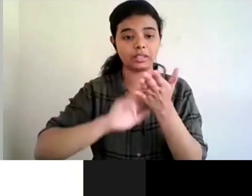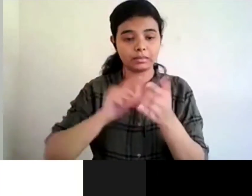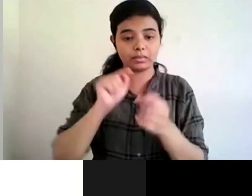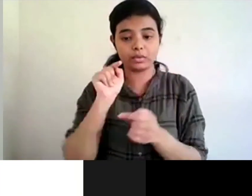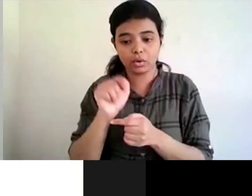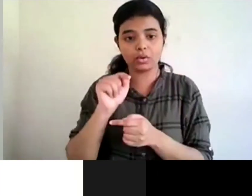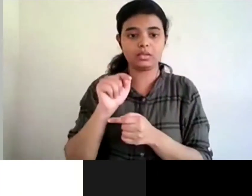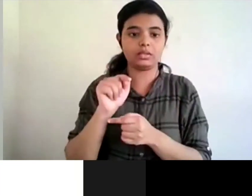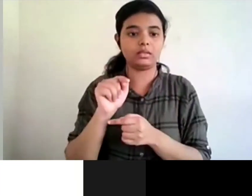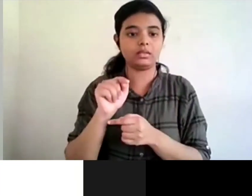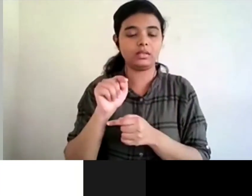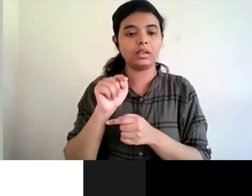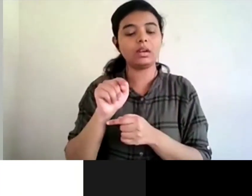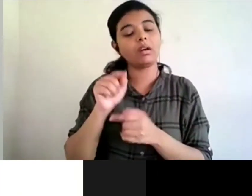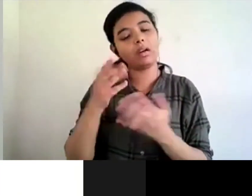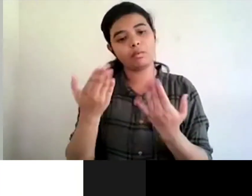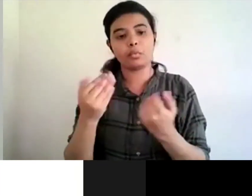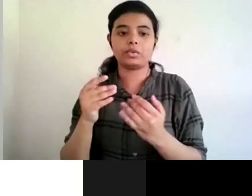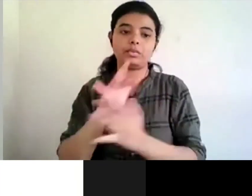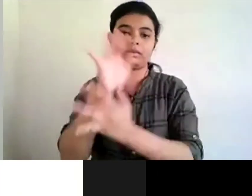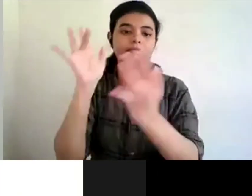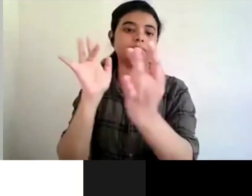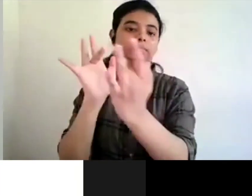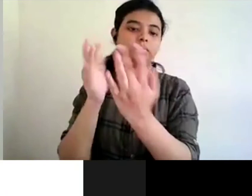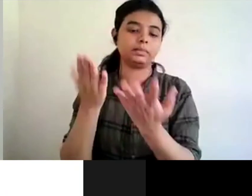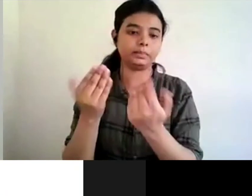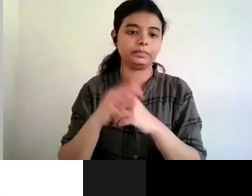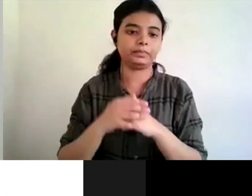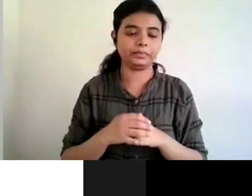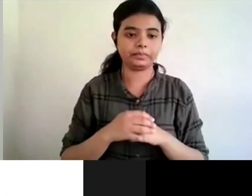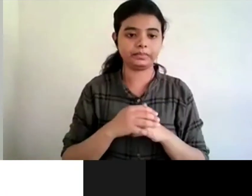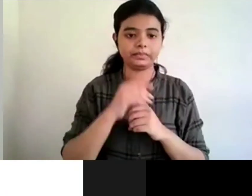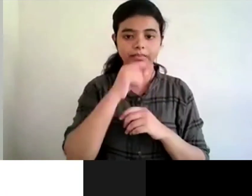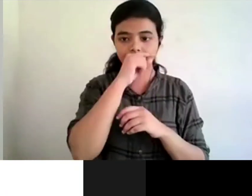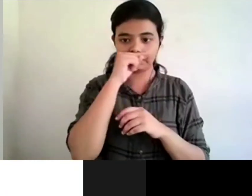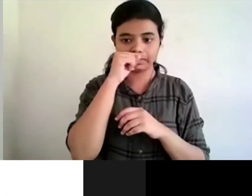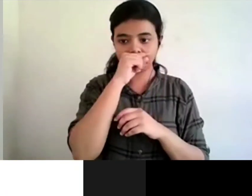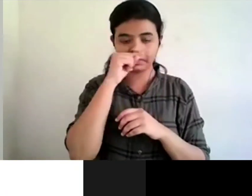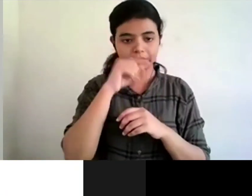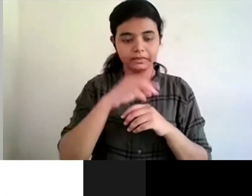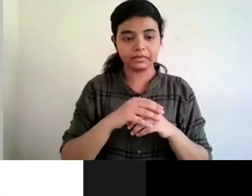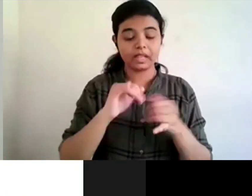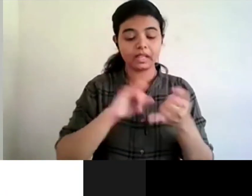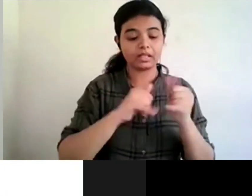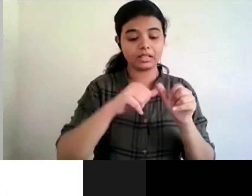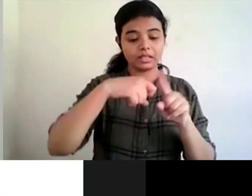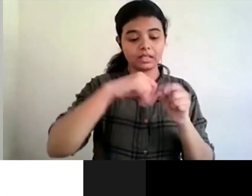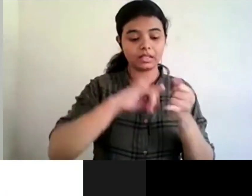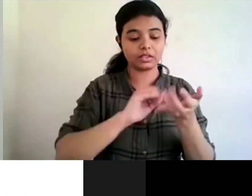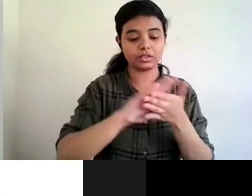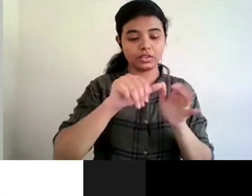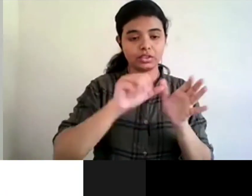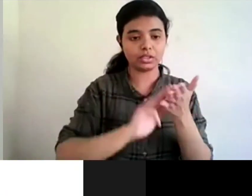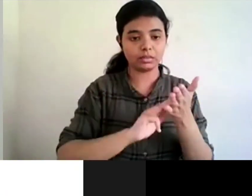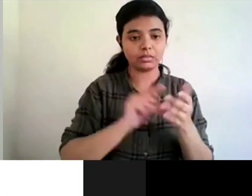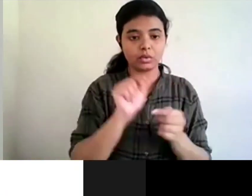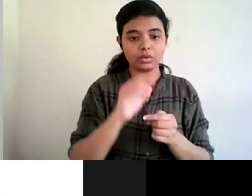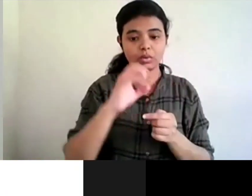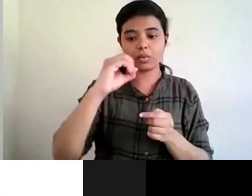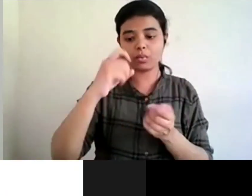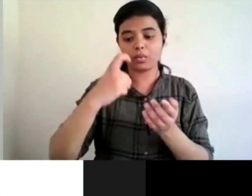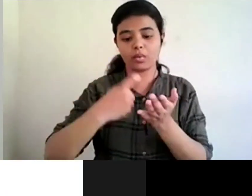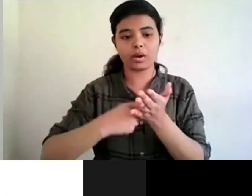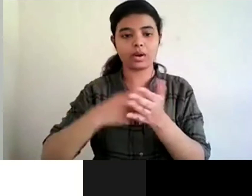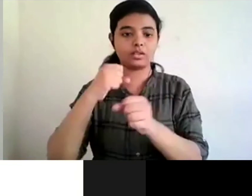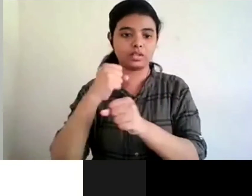email id to remember just write to library at saksham.org and we'll be happy to provide resource persons